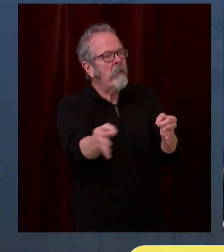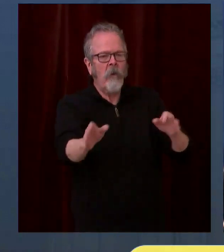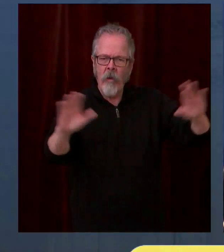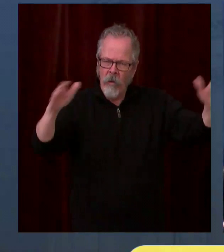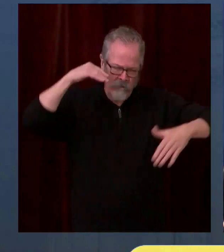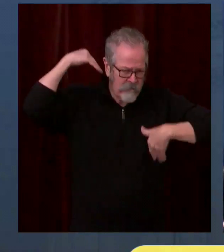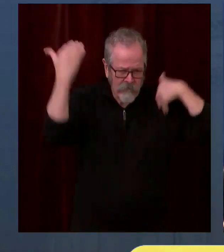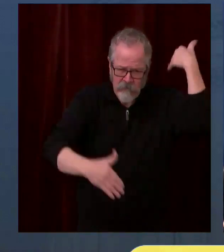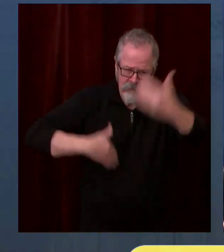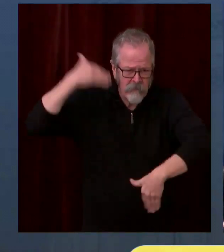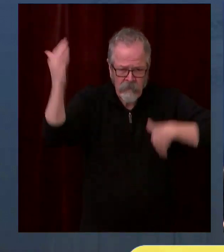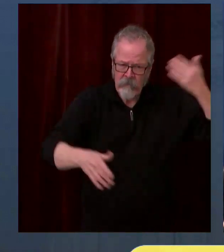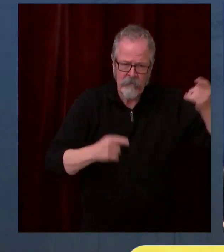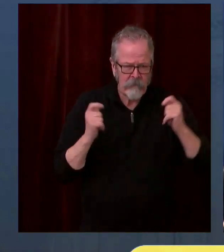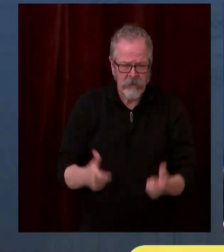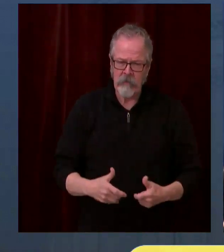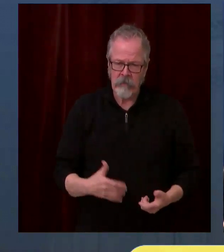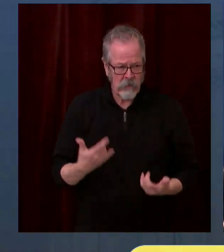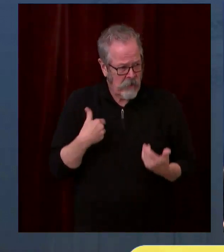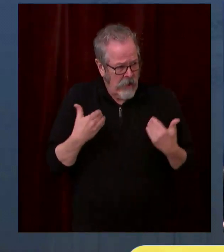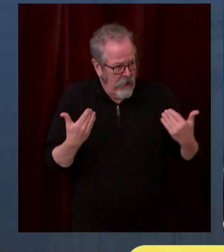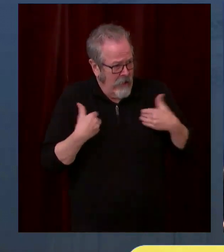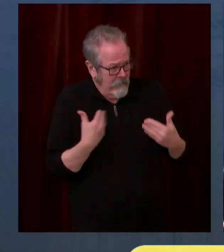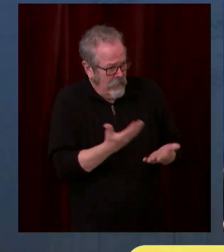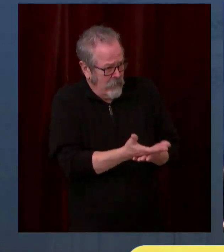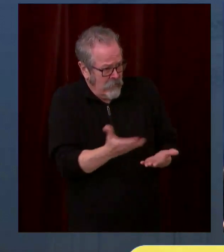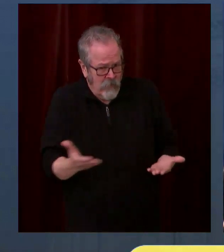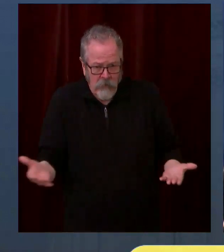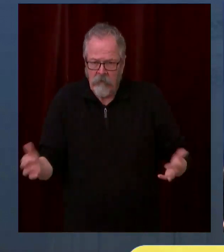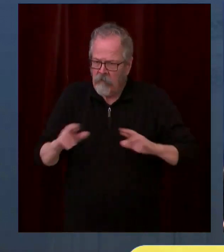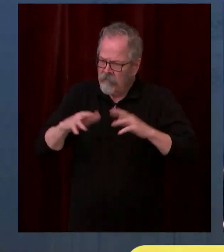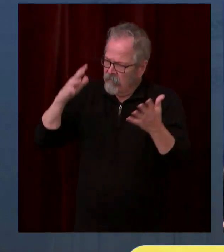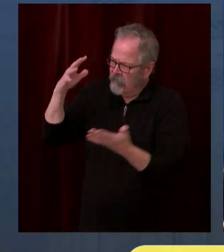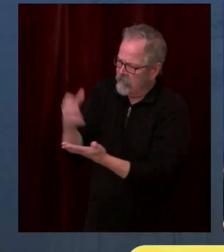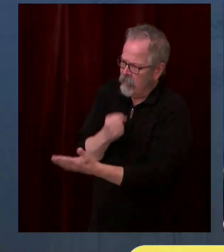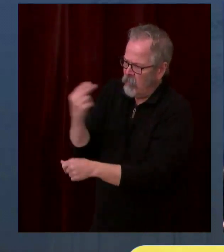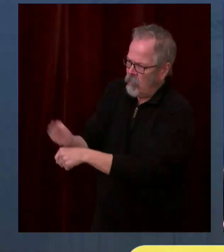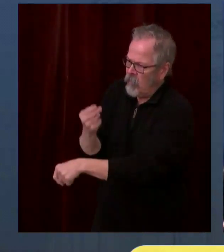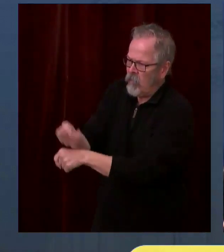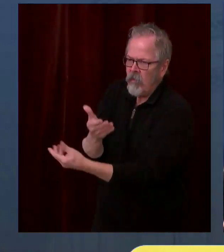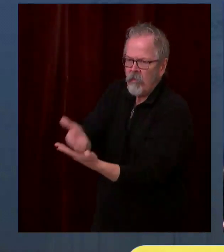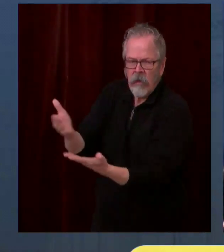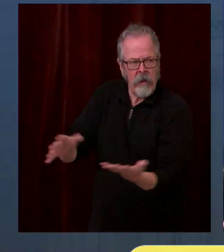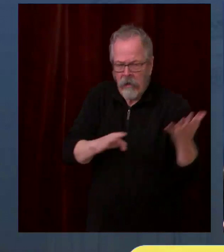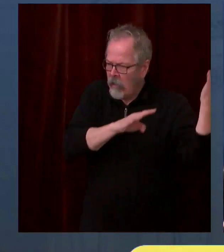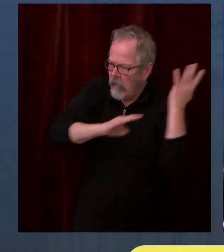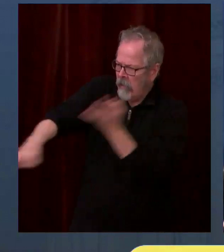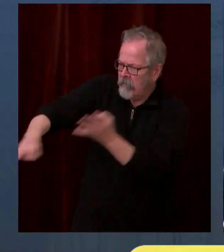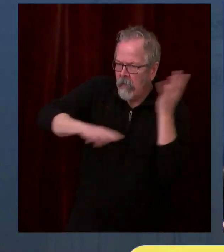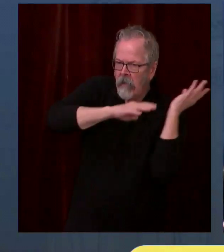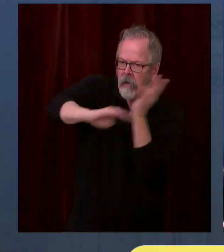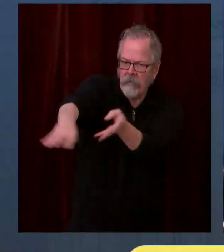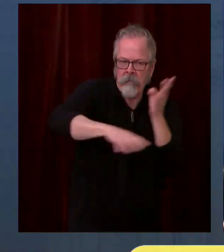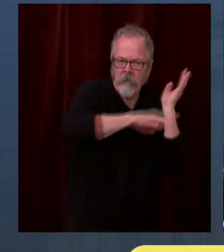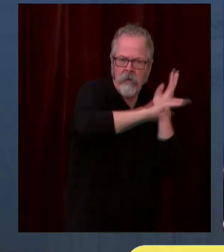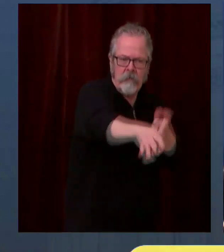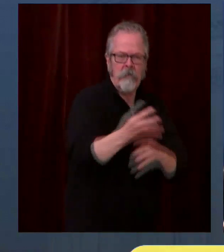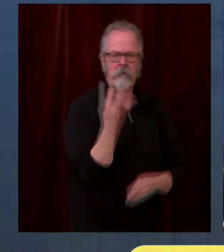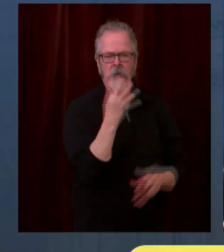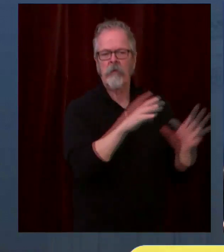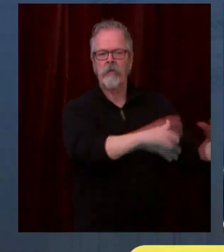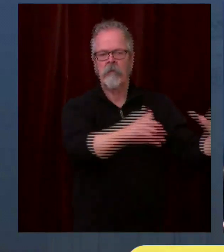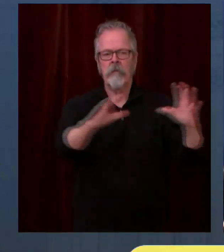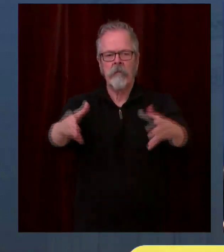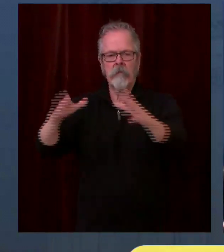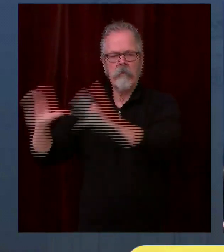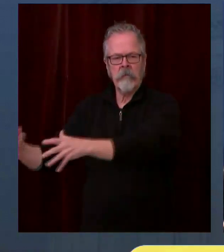Washington to get this job done. I will be joined momentarily by a number of our partners in this effort to speak in their role